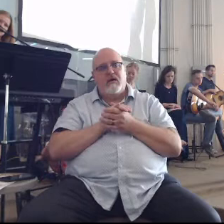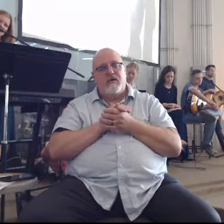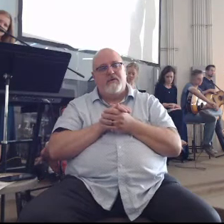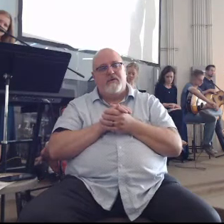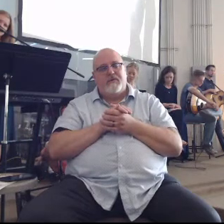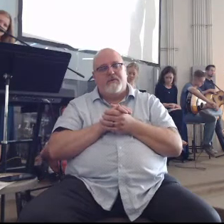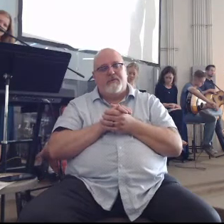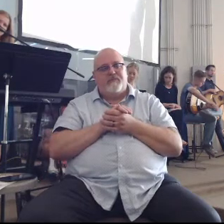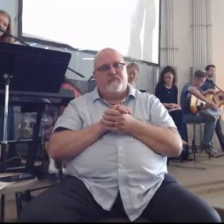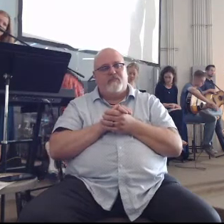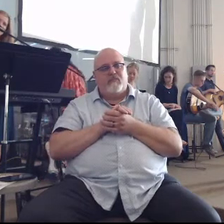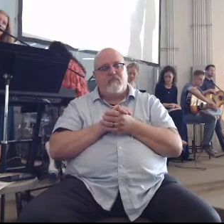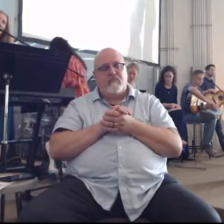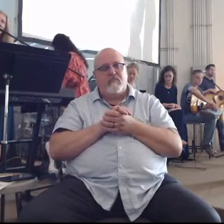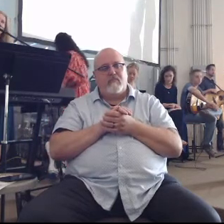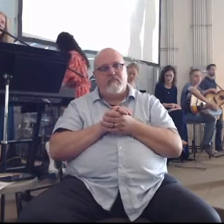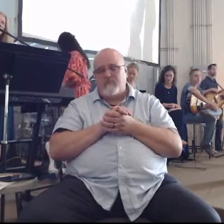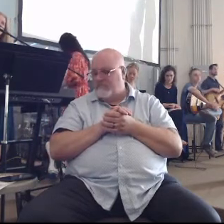guys